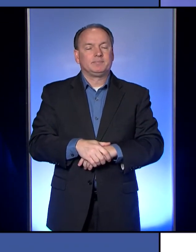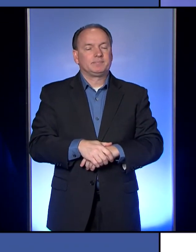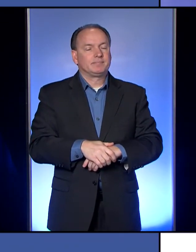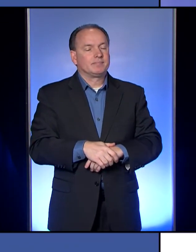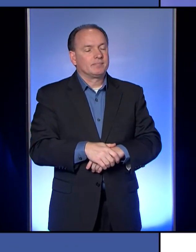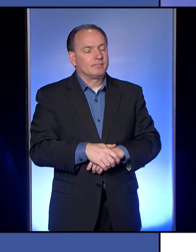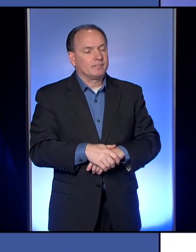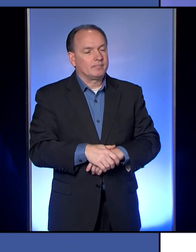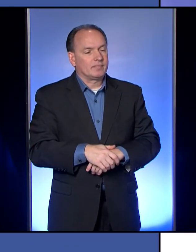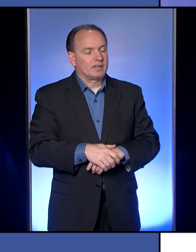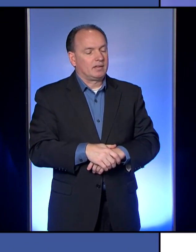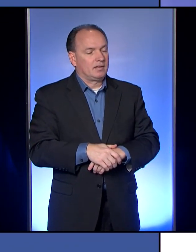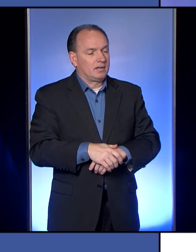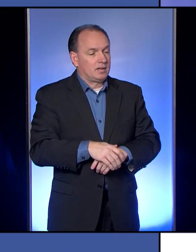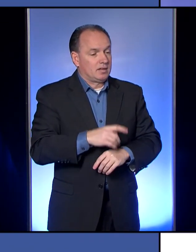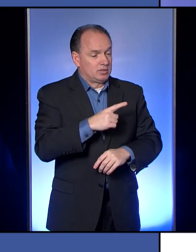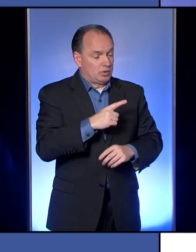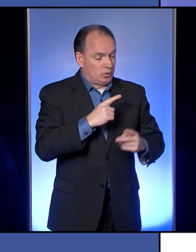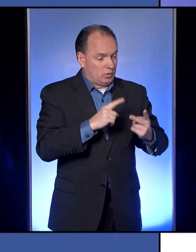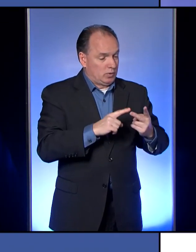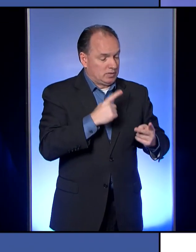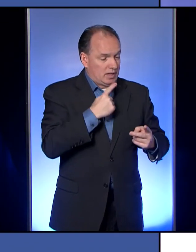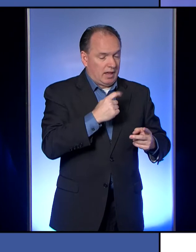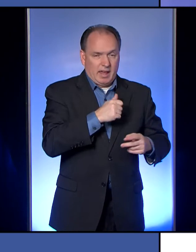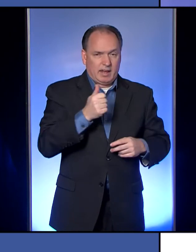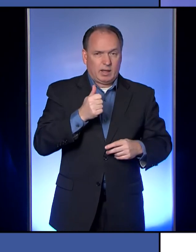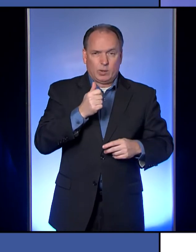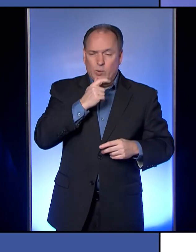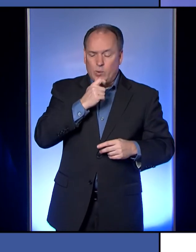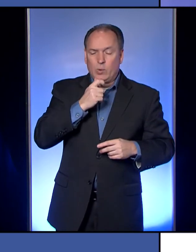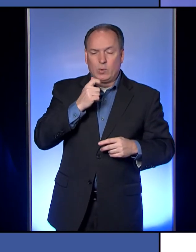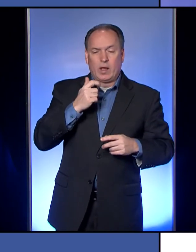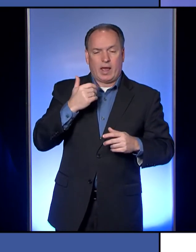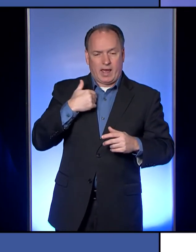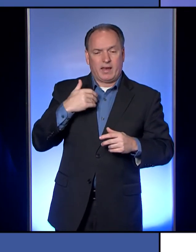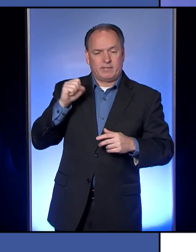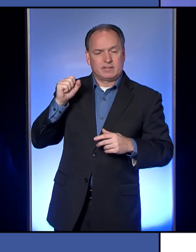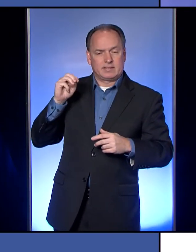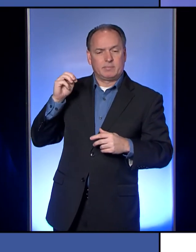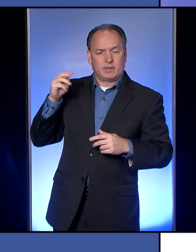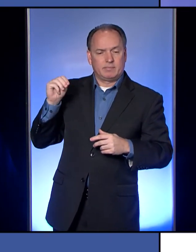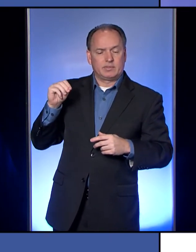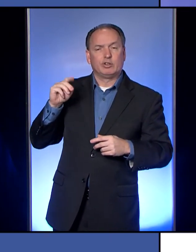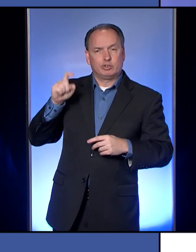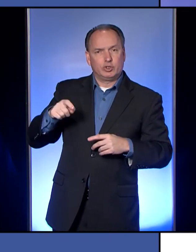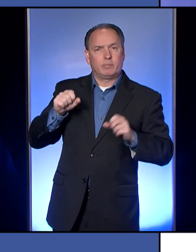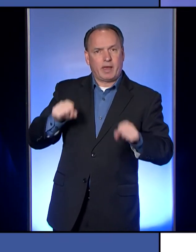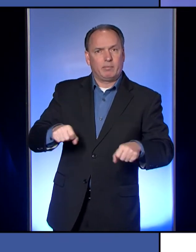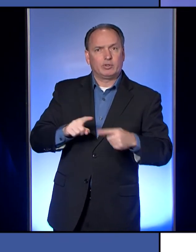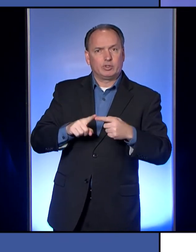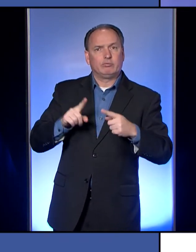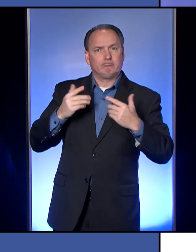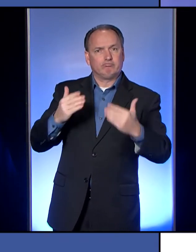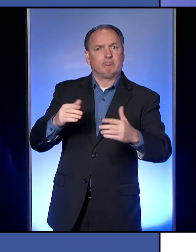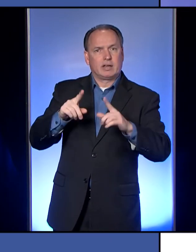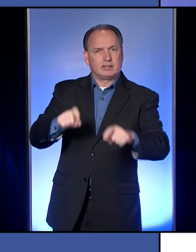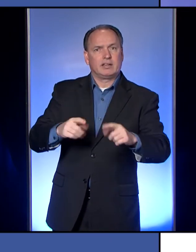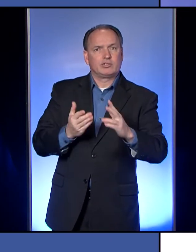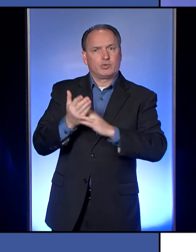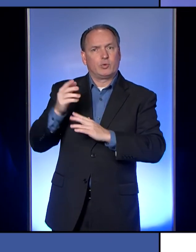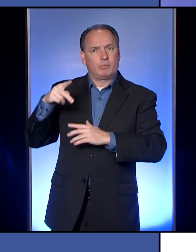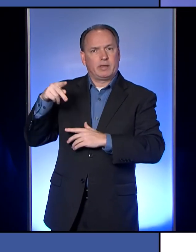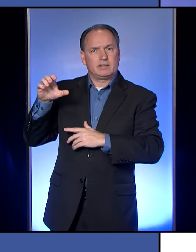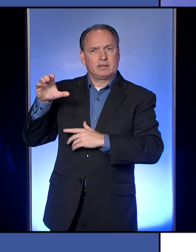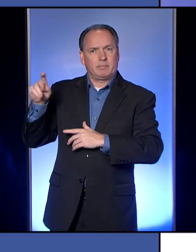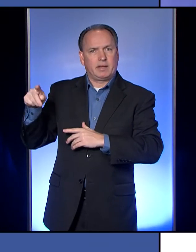anybody who is symptomatic should be able to get a test through their PCP. And I haven't heard of anyone at this point who cannot get a test